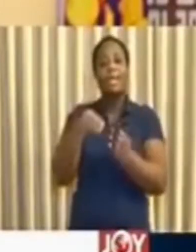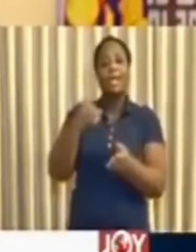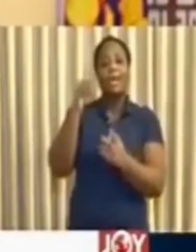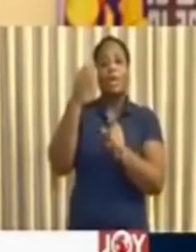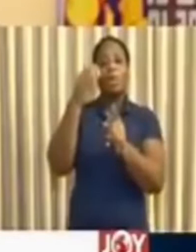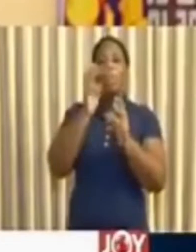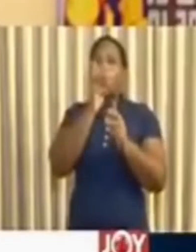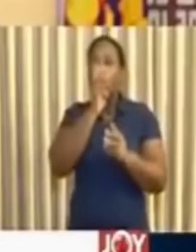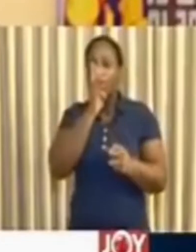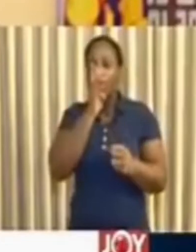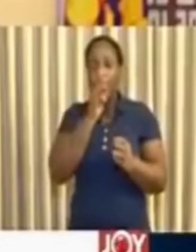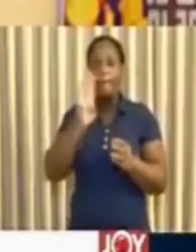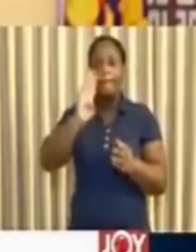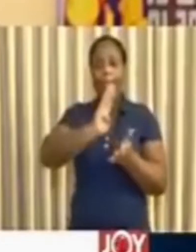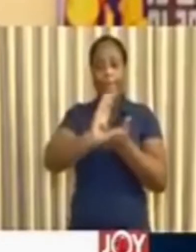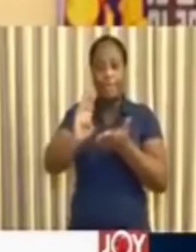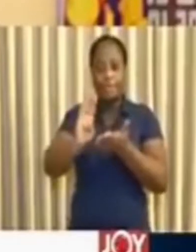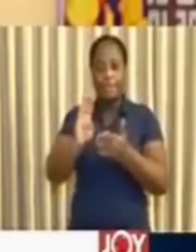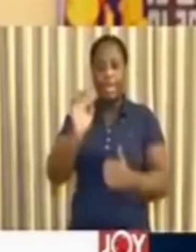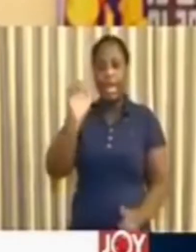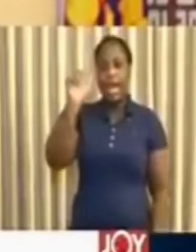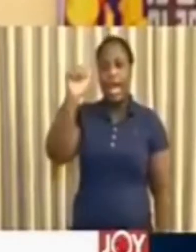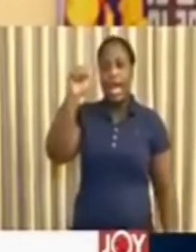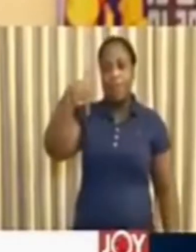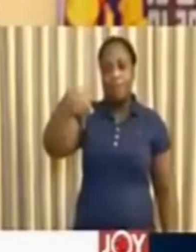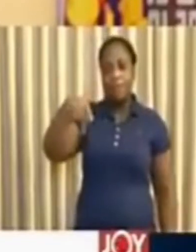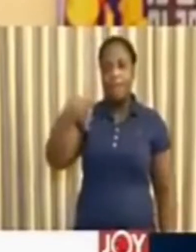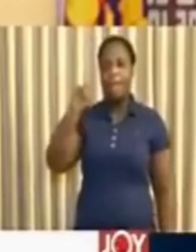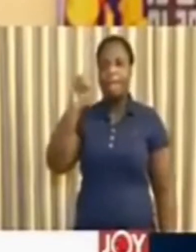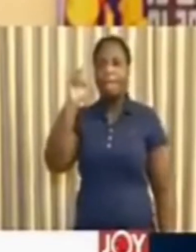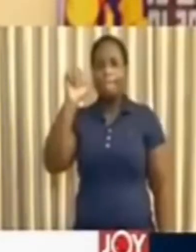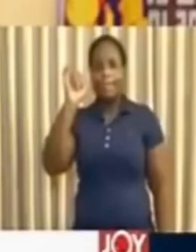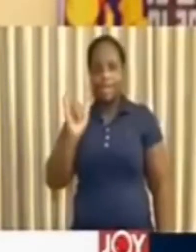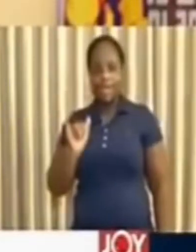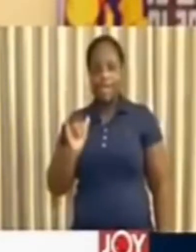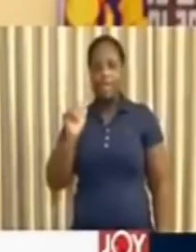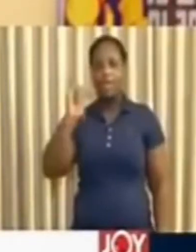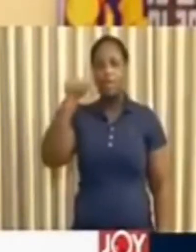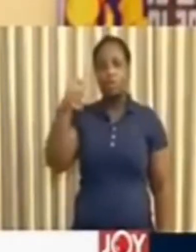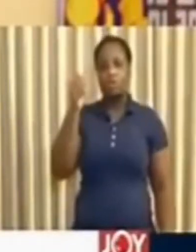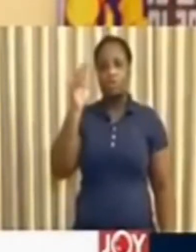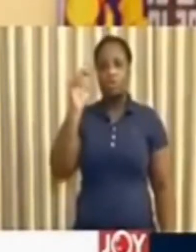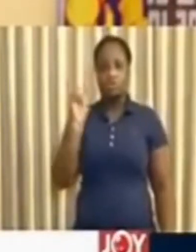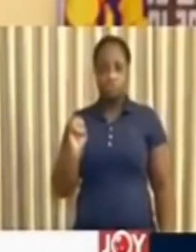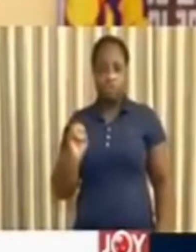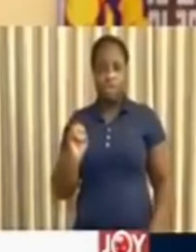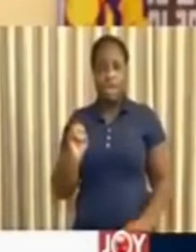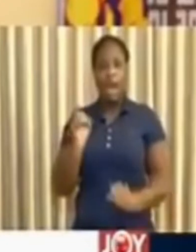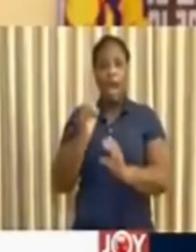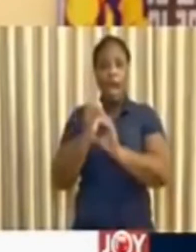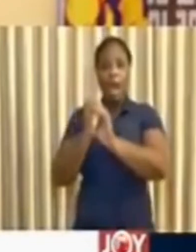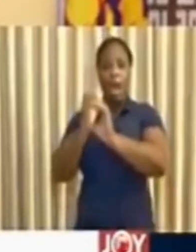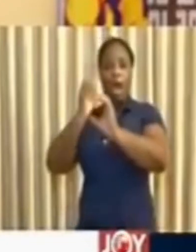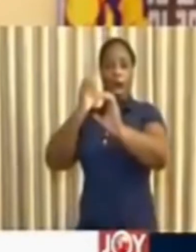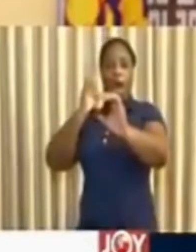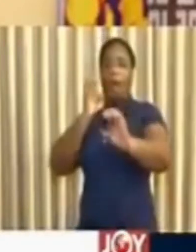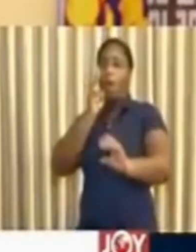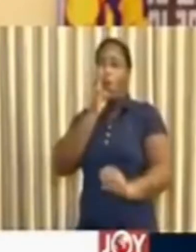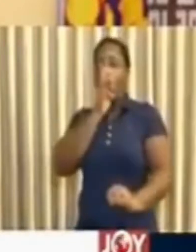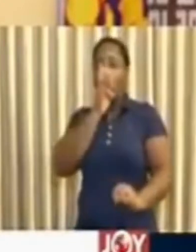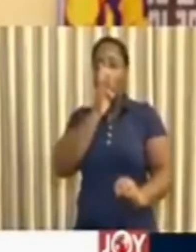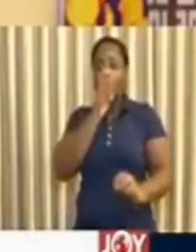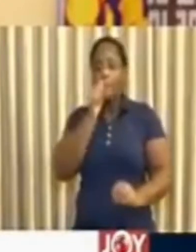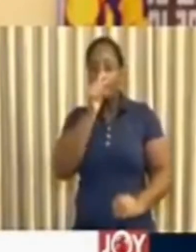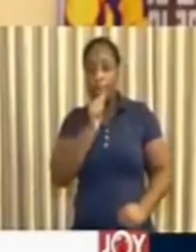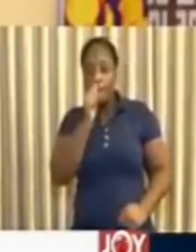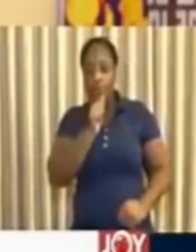i.e. April, May and June. Furthermore, water tankers, publicly and privately owned,